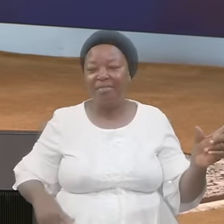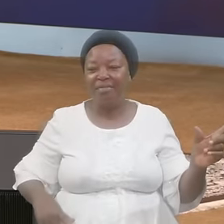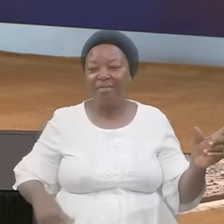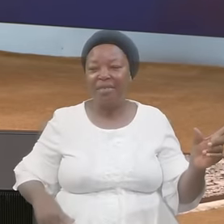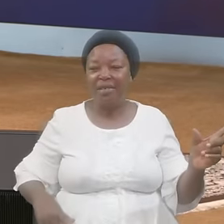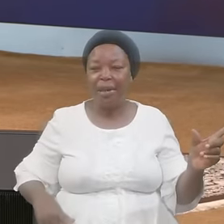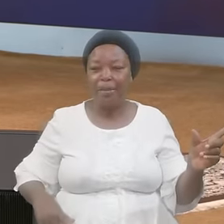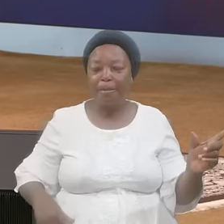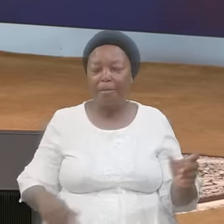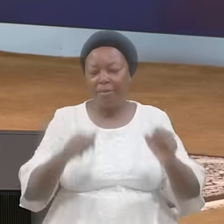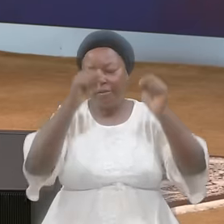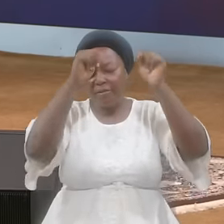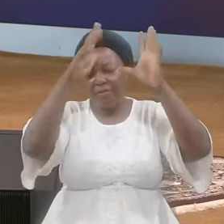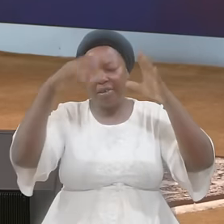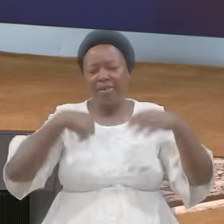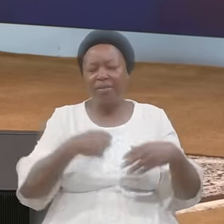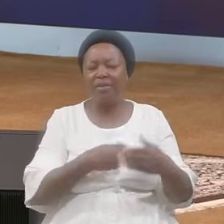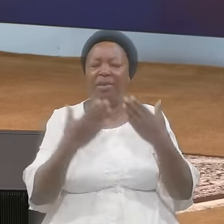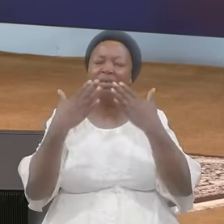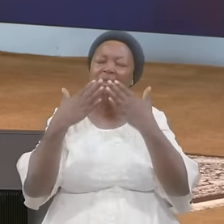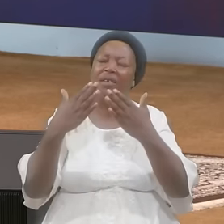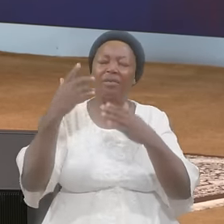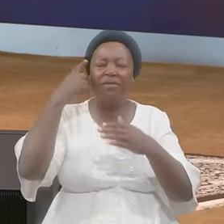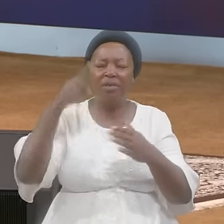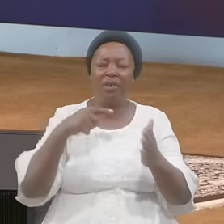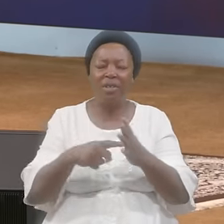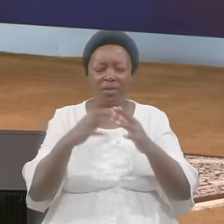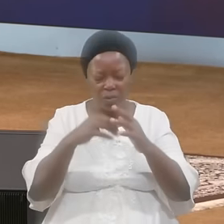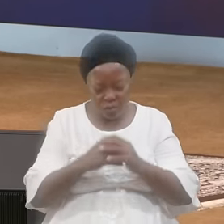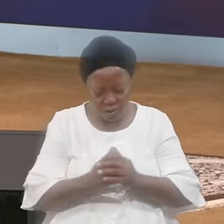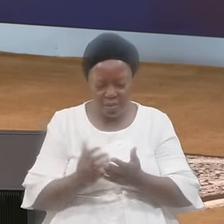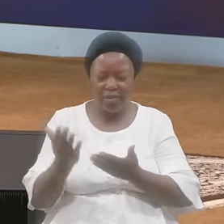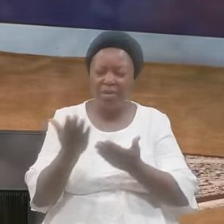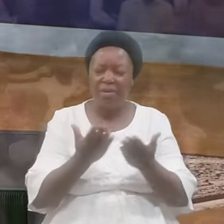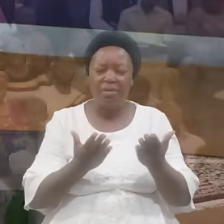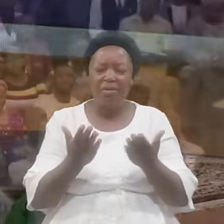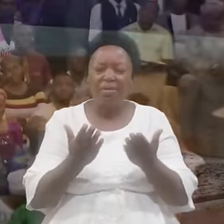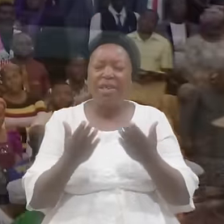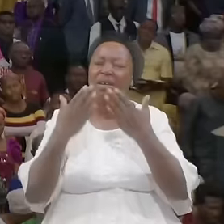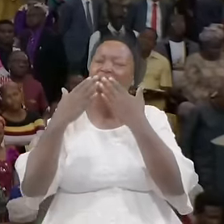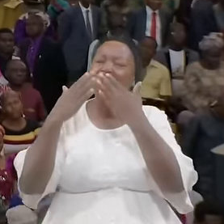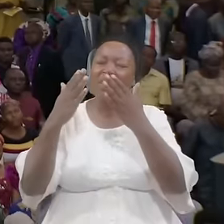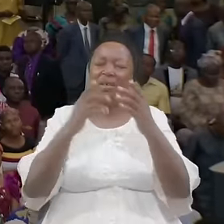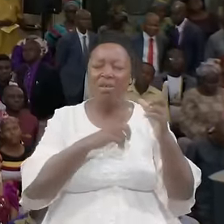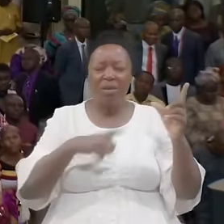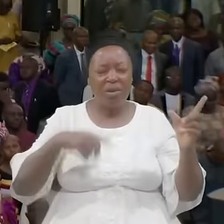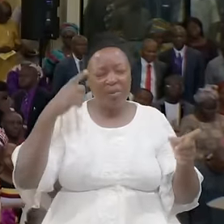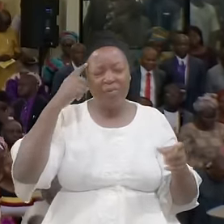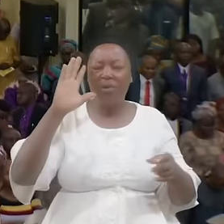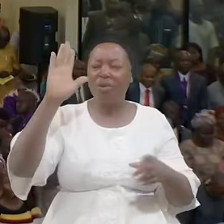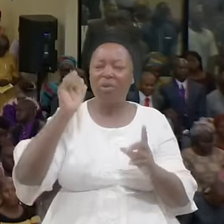Father I will thank you for this worship service Thank you for your word